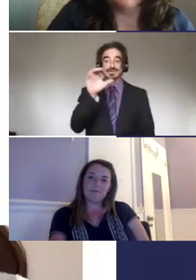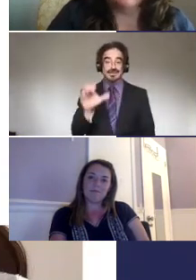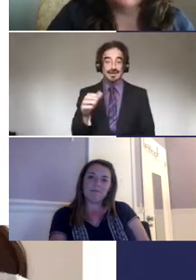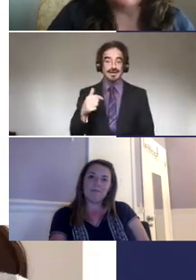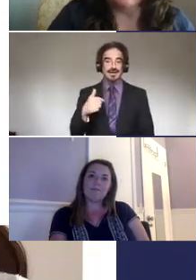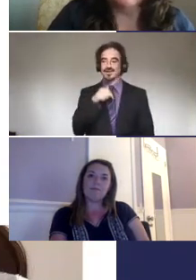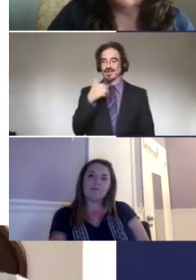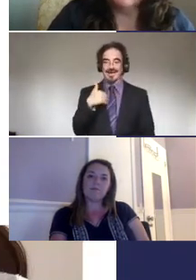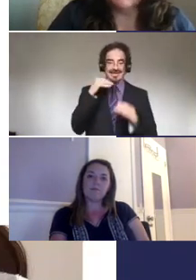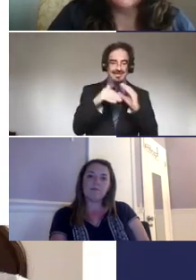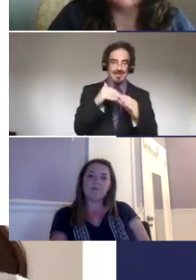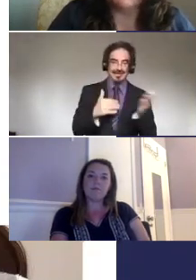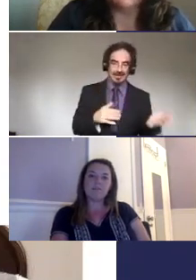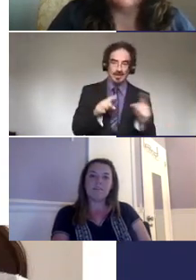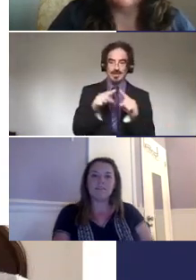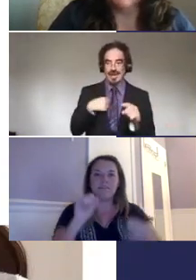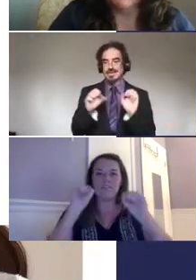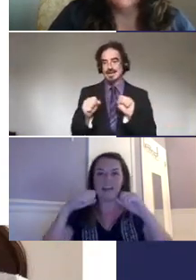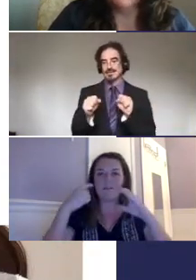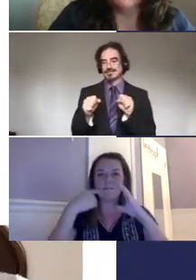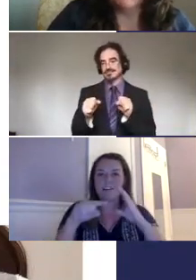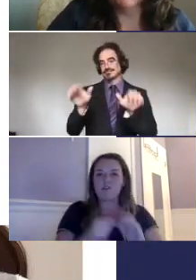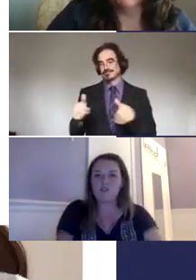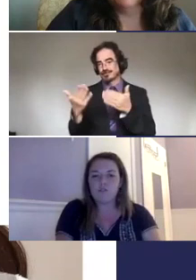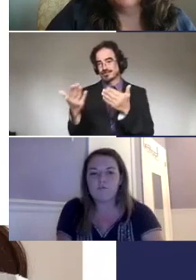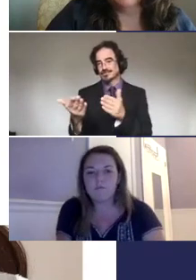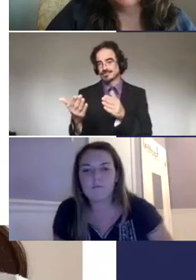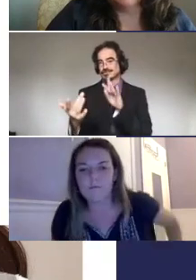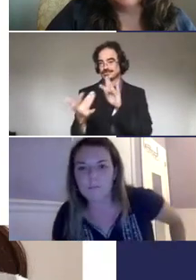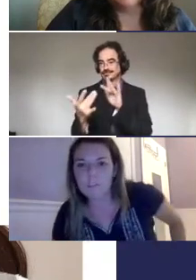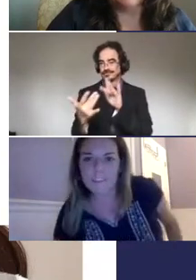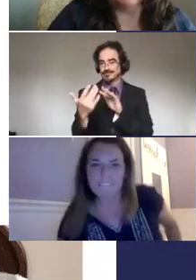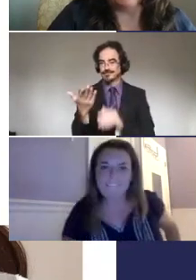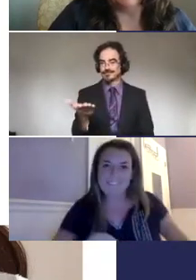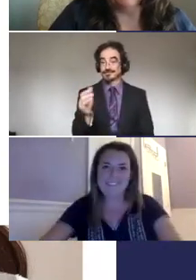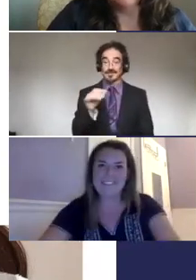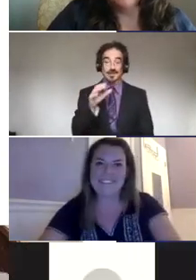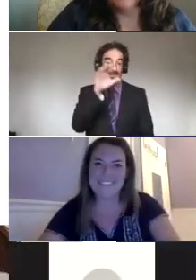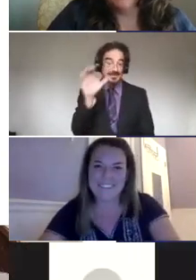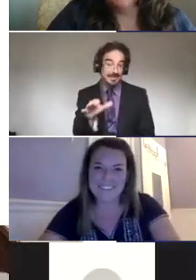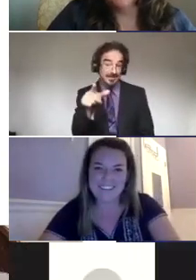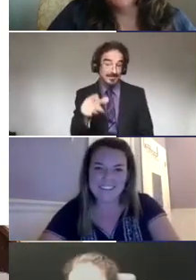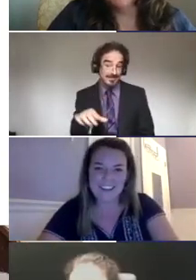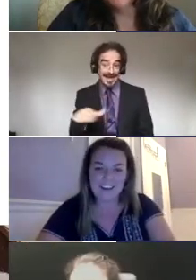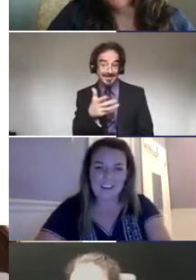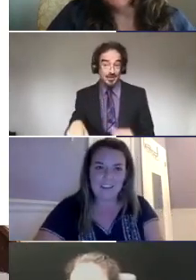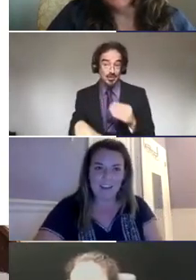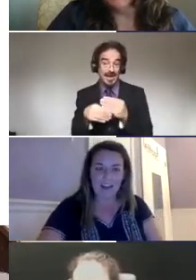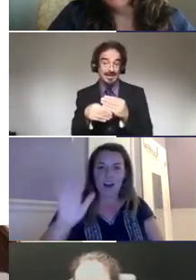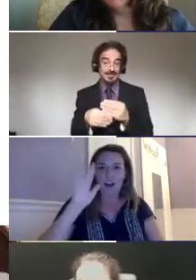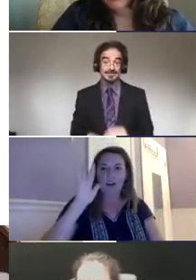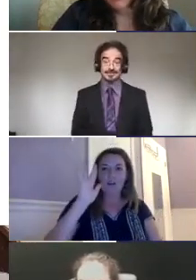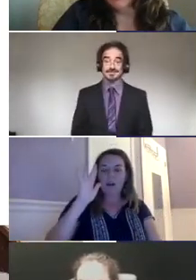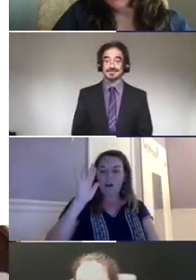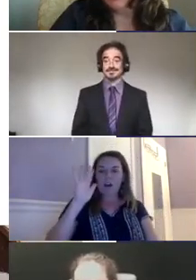I can definitely get you in touch with her if you'd like. Christina, do you have anything else to say before